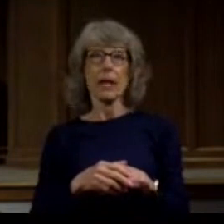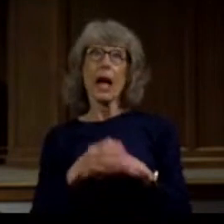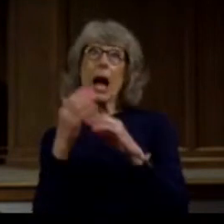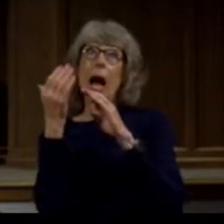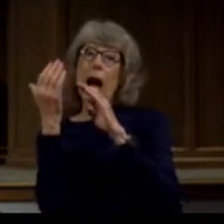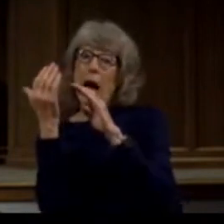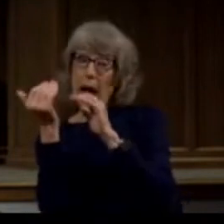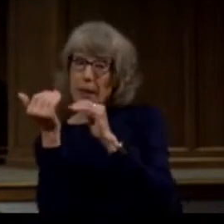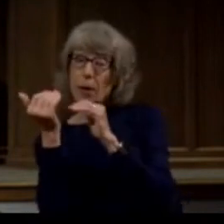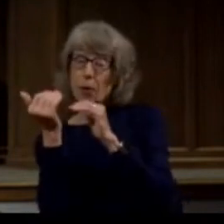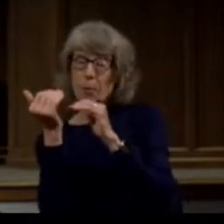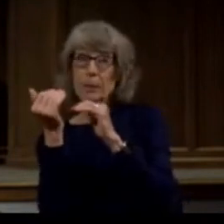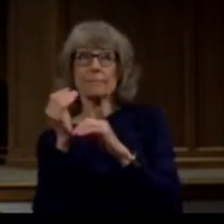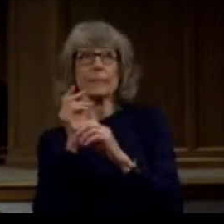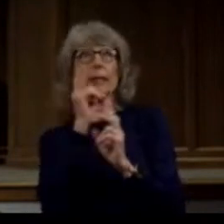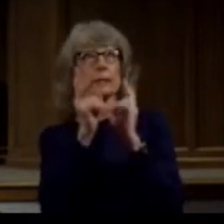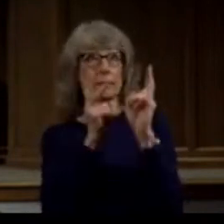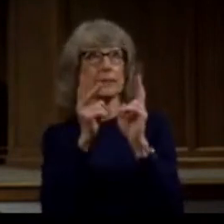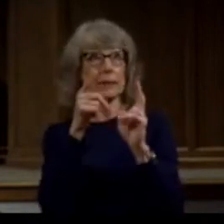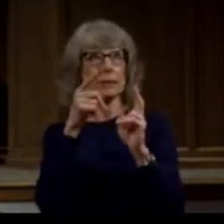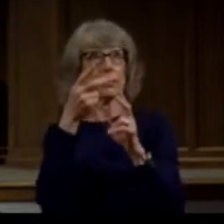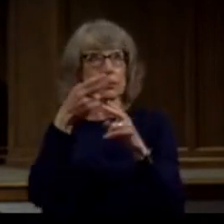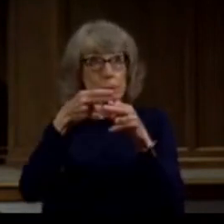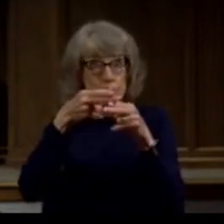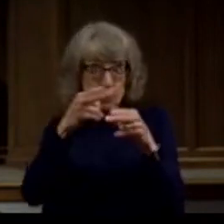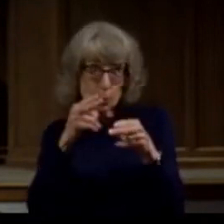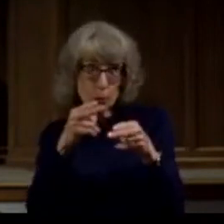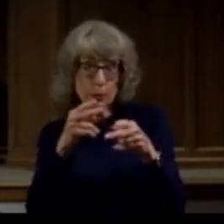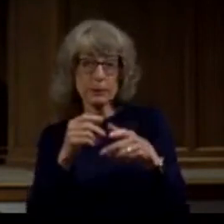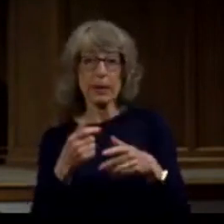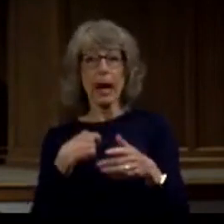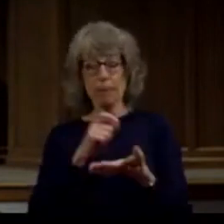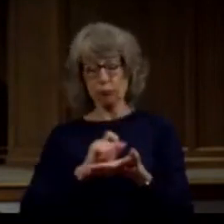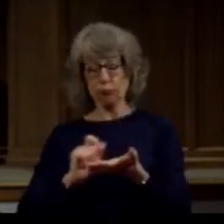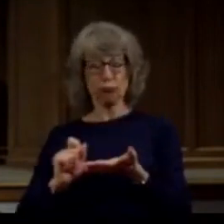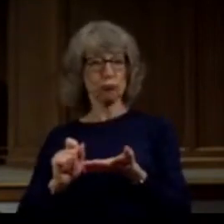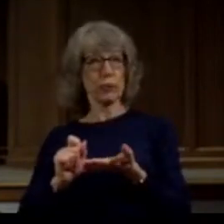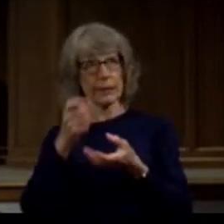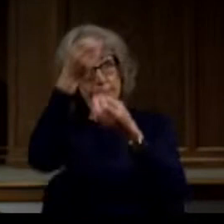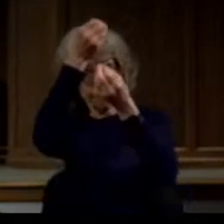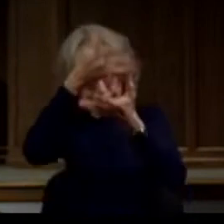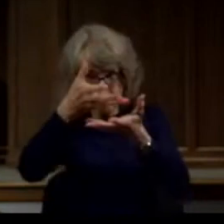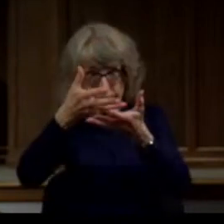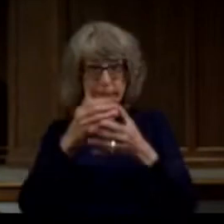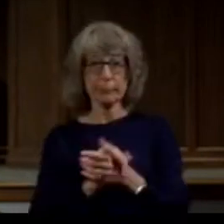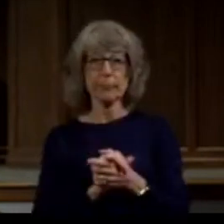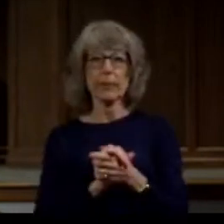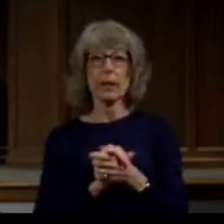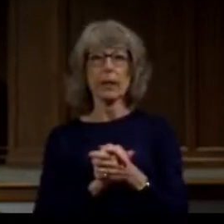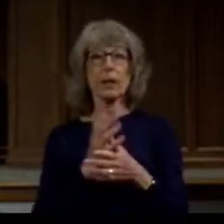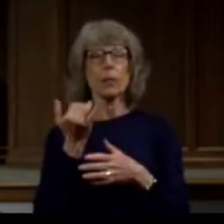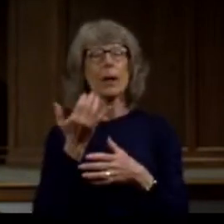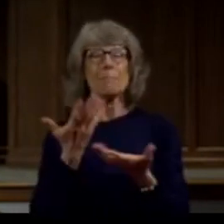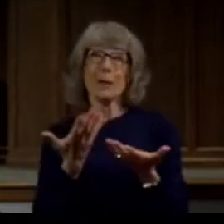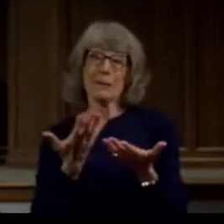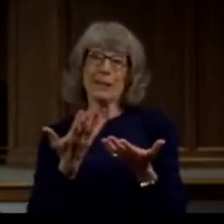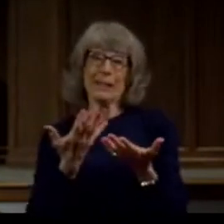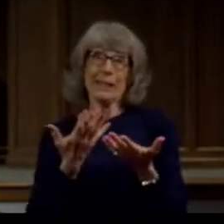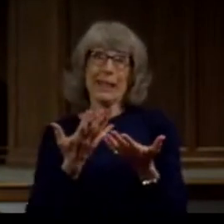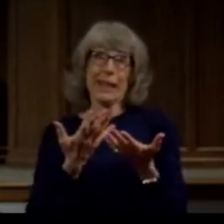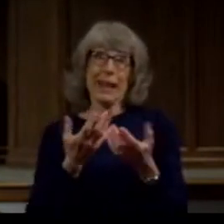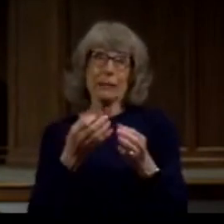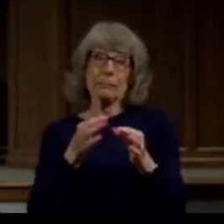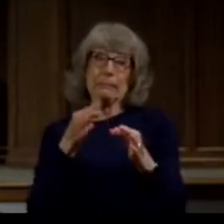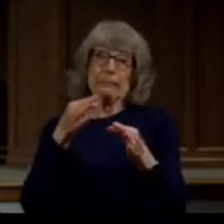Although I hope to come to you soon, I am writing you these instructions so that if I am delayed,